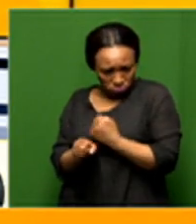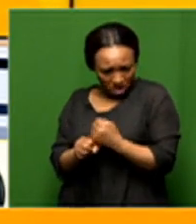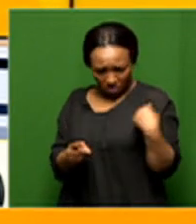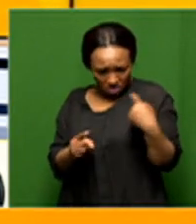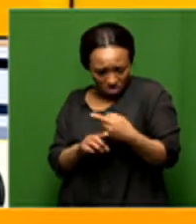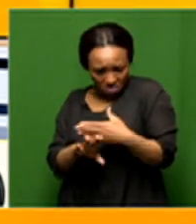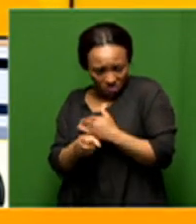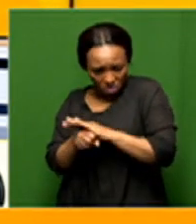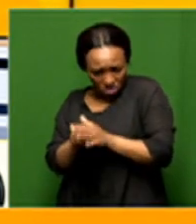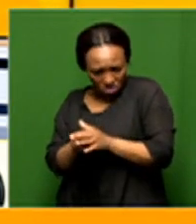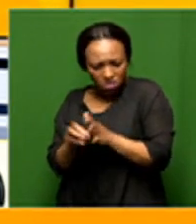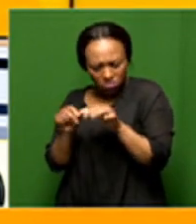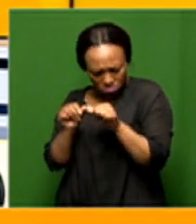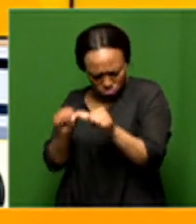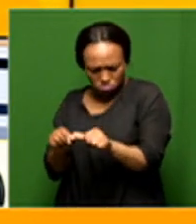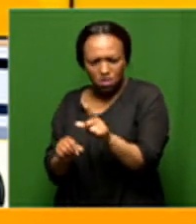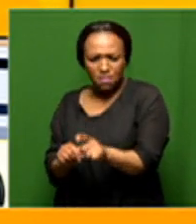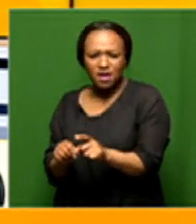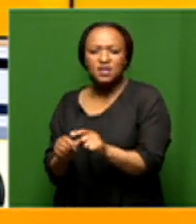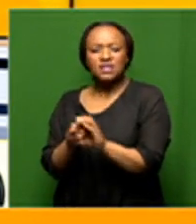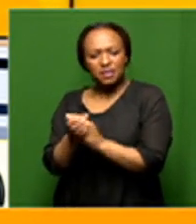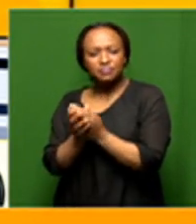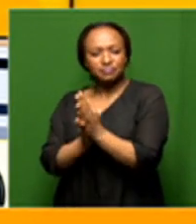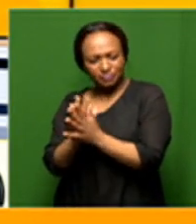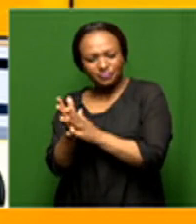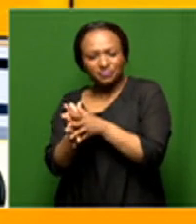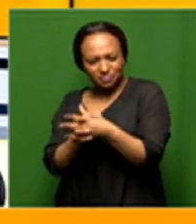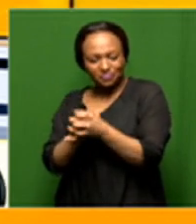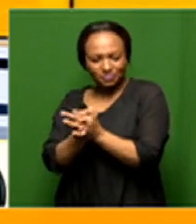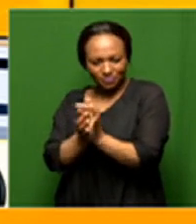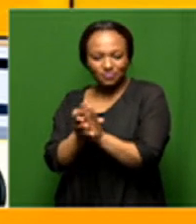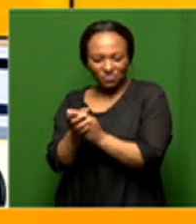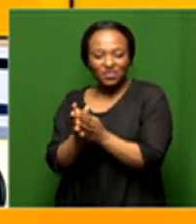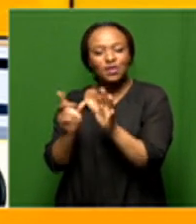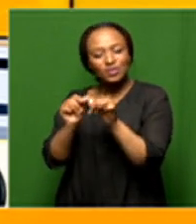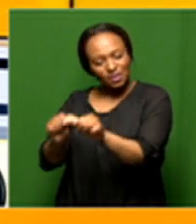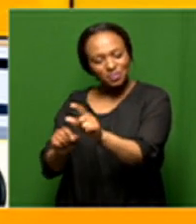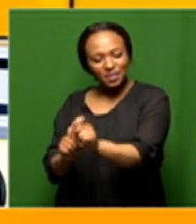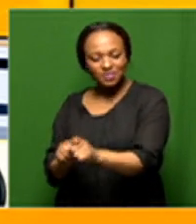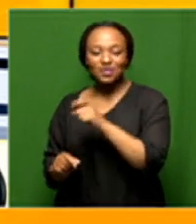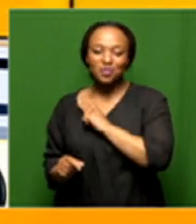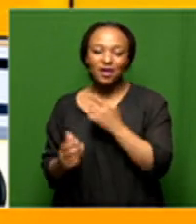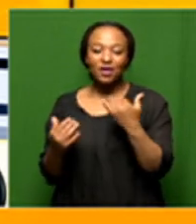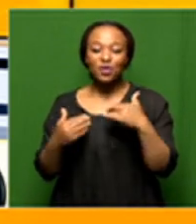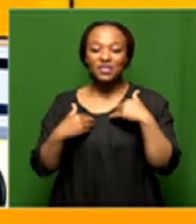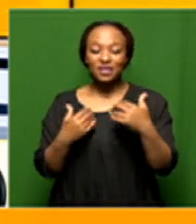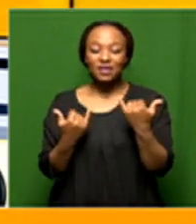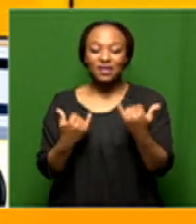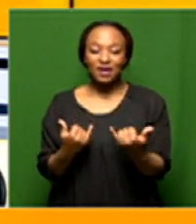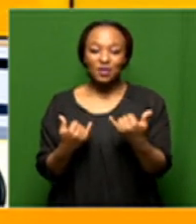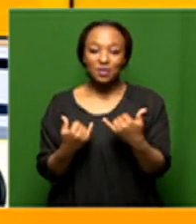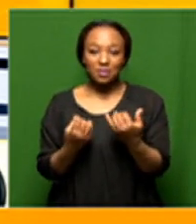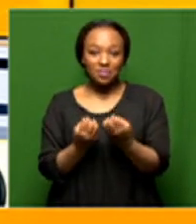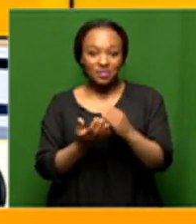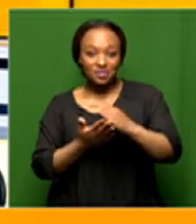know things like that's got to stay the hand washing we hope I hope so because you and I were chatting and saying it's already starting to take a dip